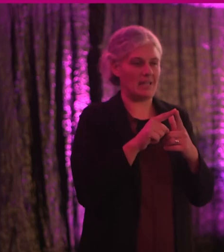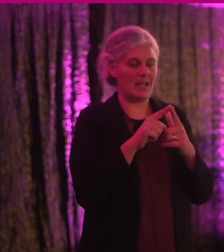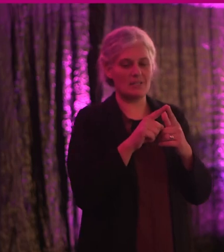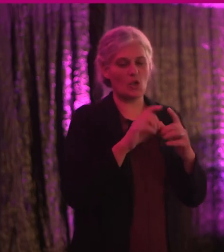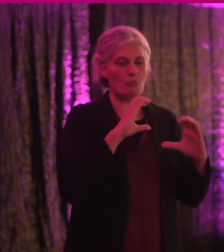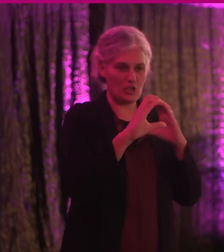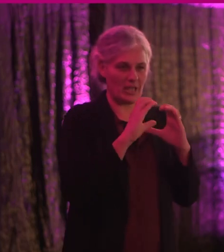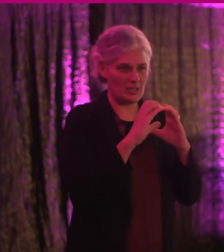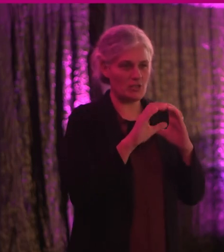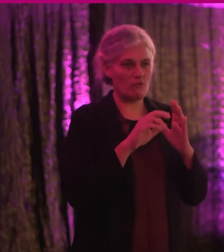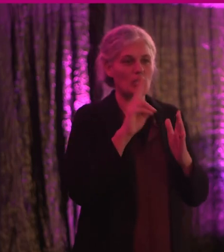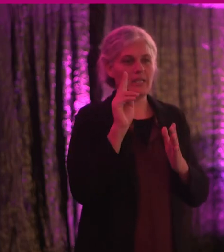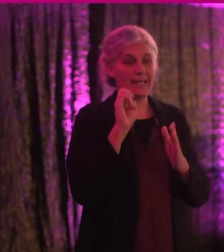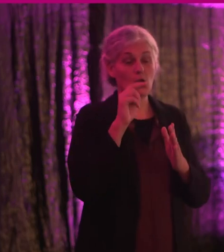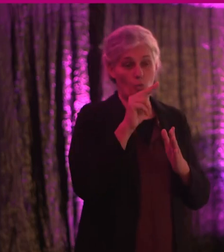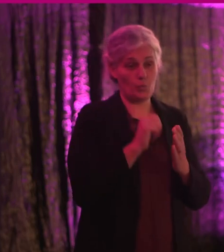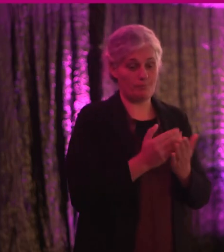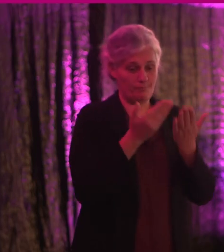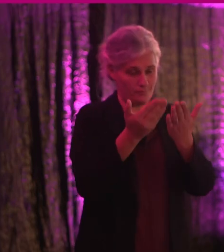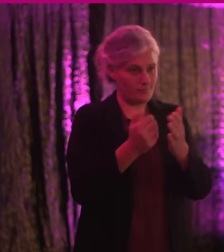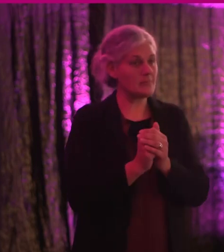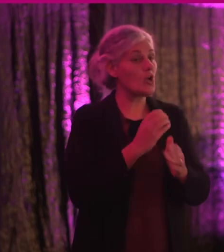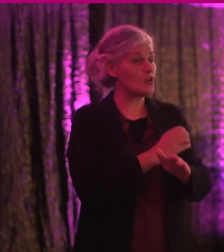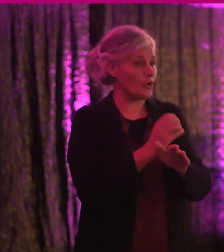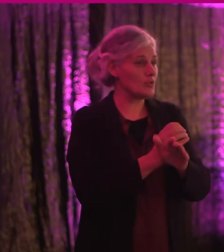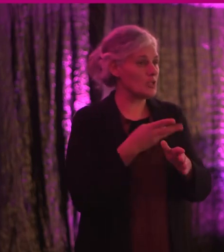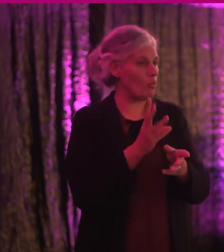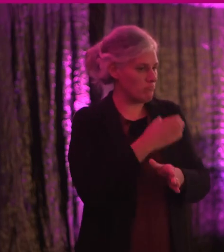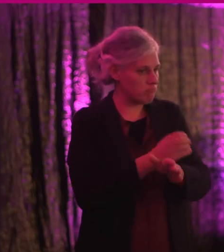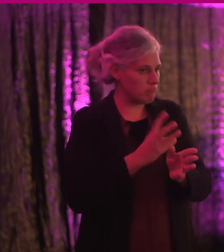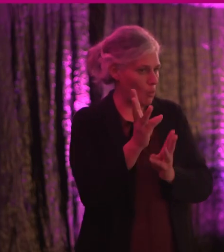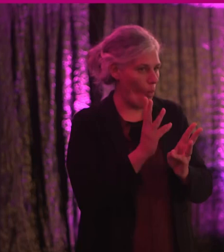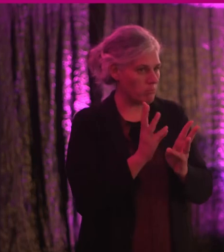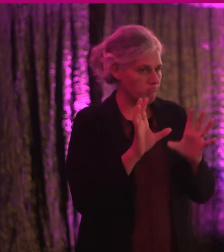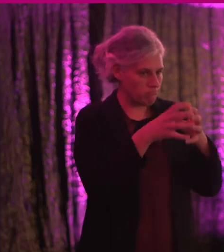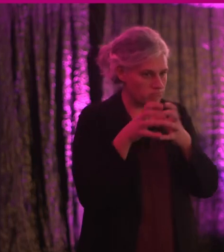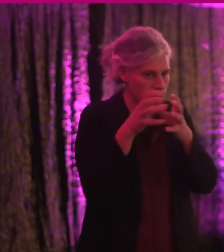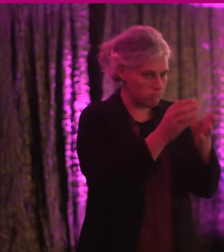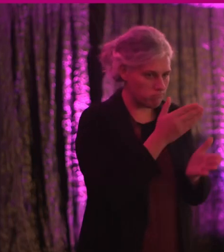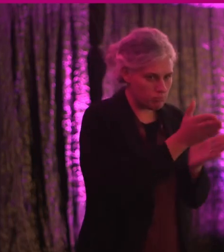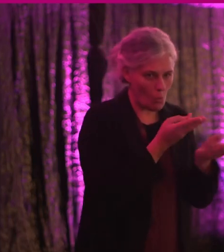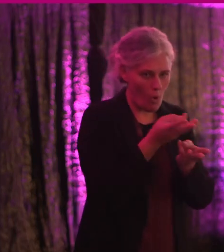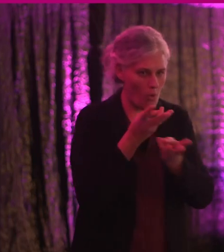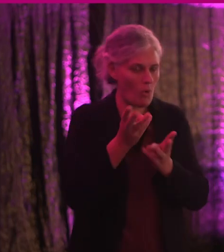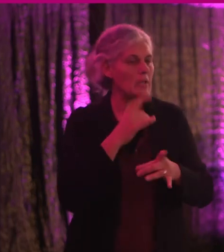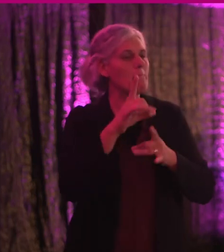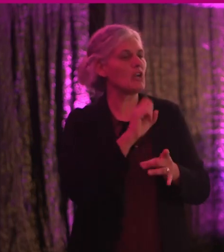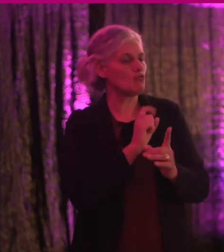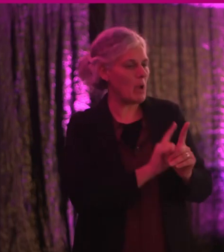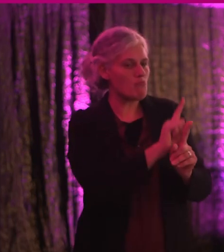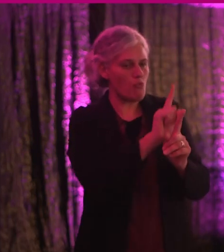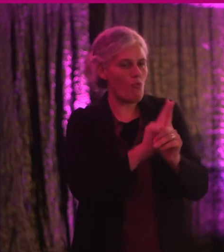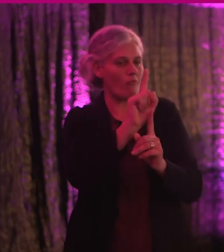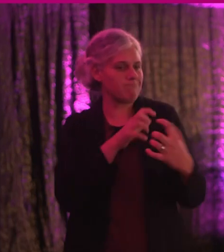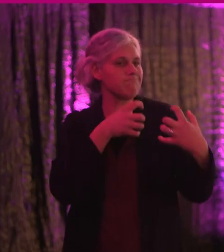Union. This monitoring continues, and we continue to work with the public sector to build its capacity to ensure improved